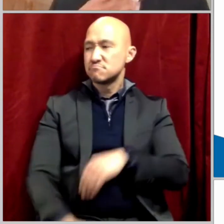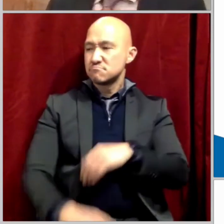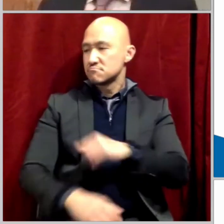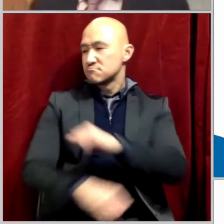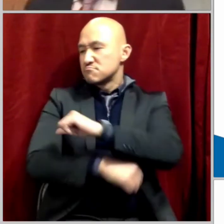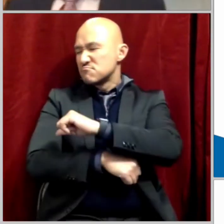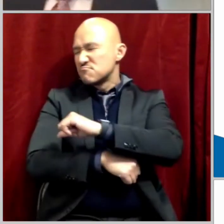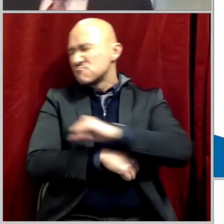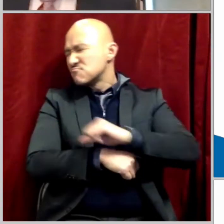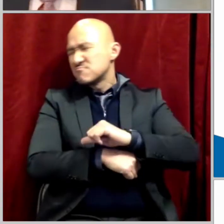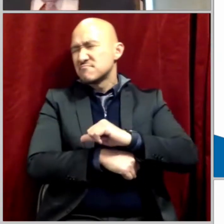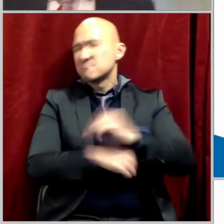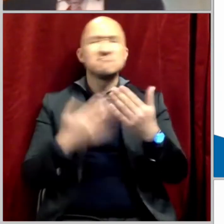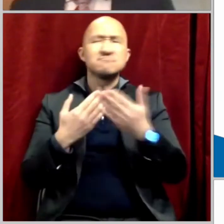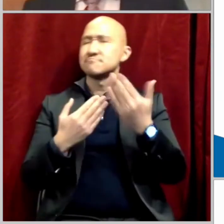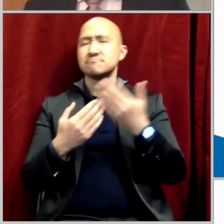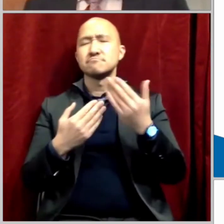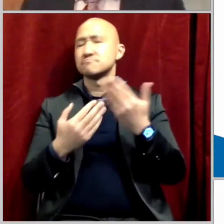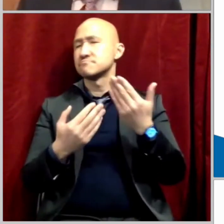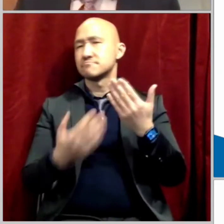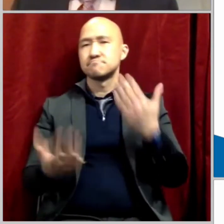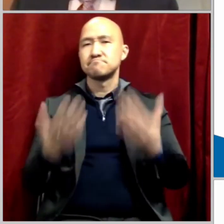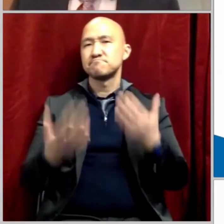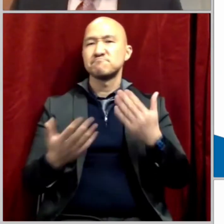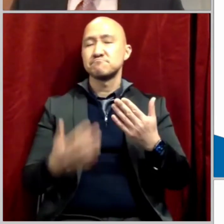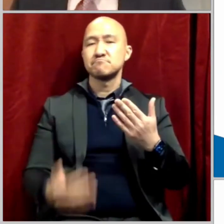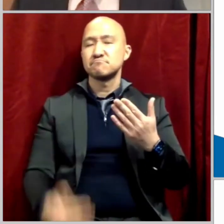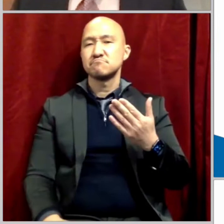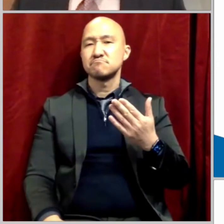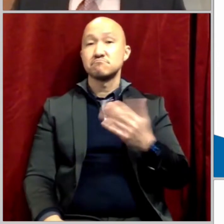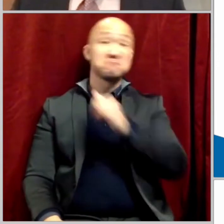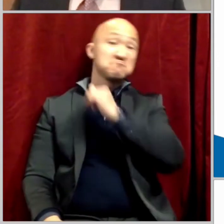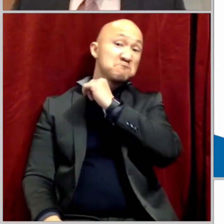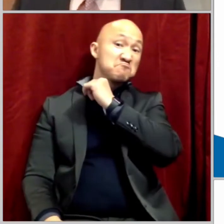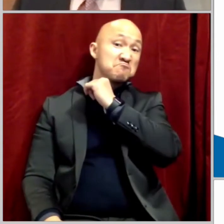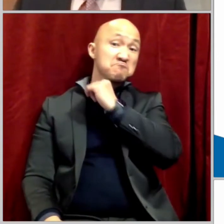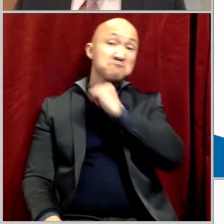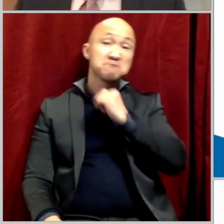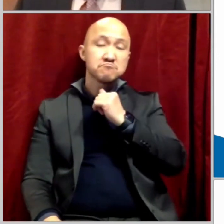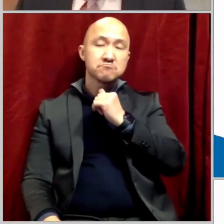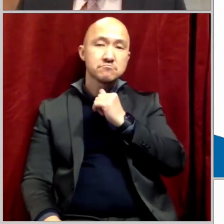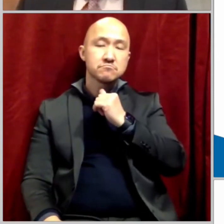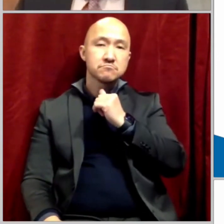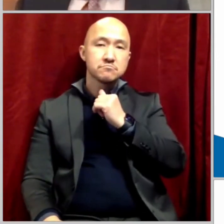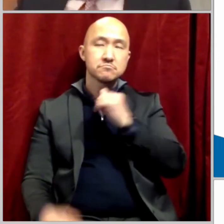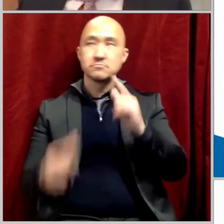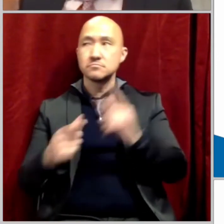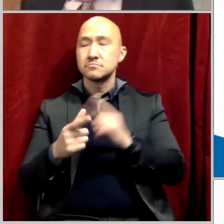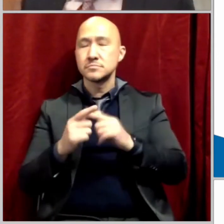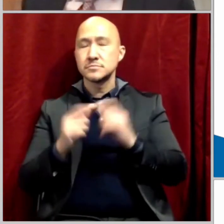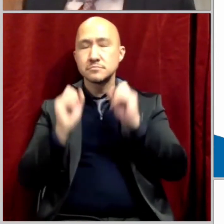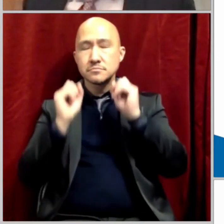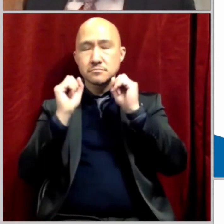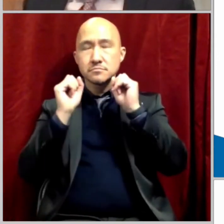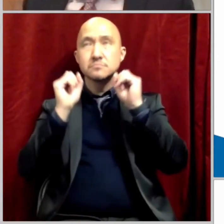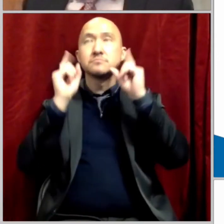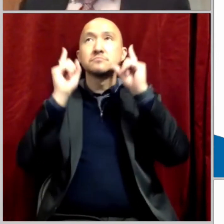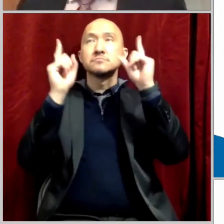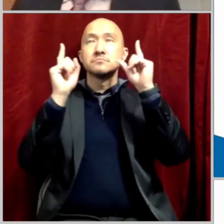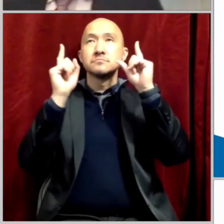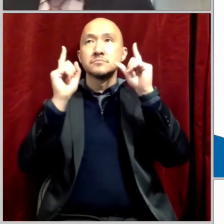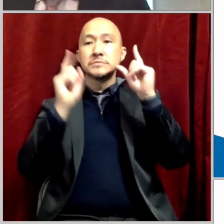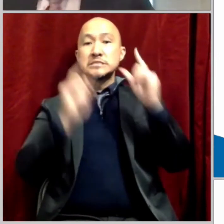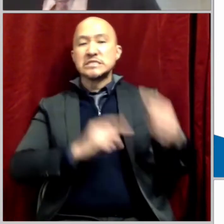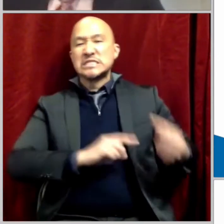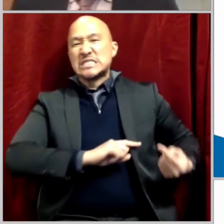removed or fix a broken bone. You wake up from that surgery and you feel a pain in your side.